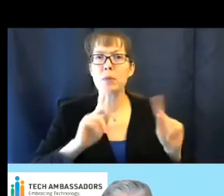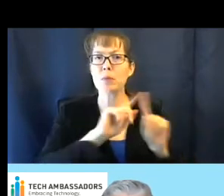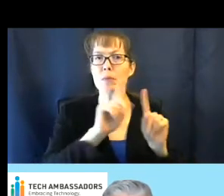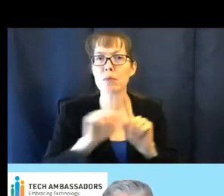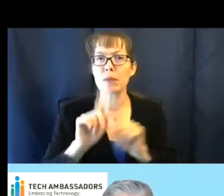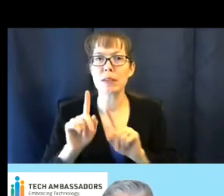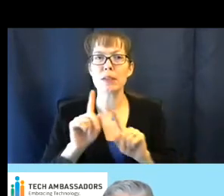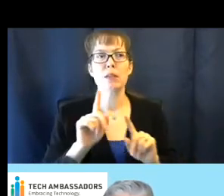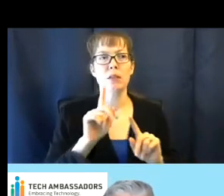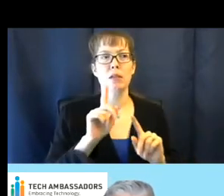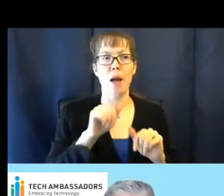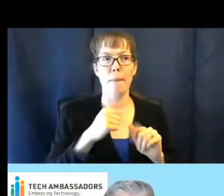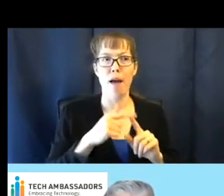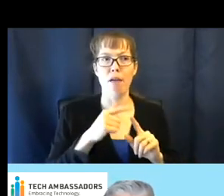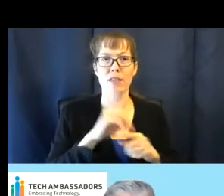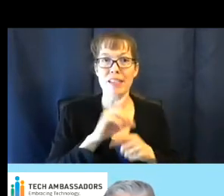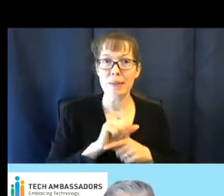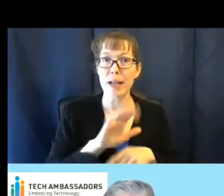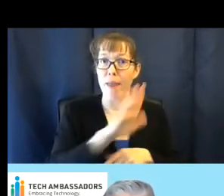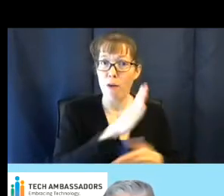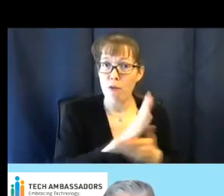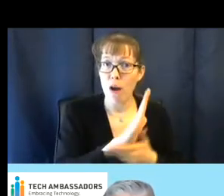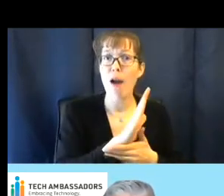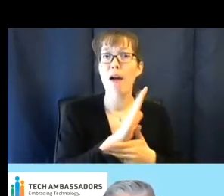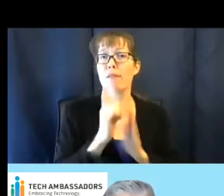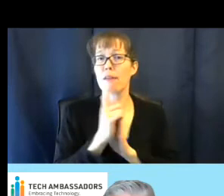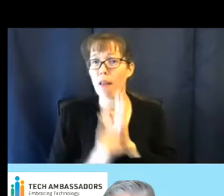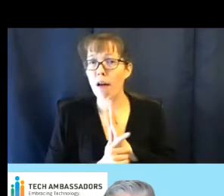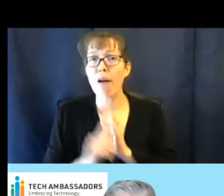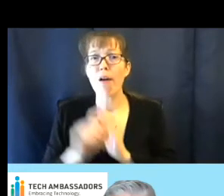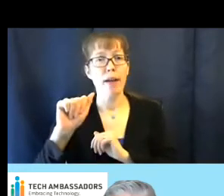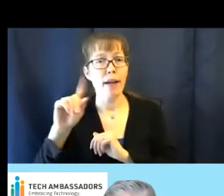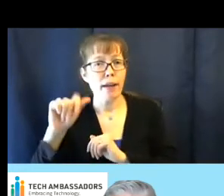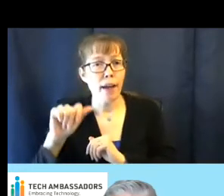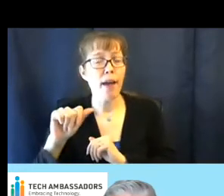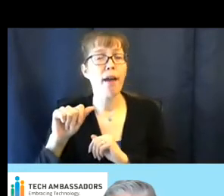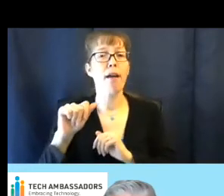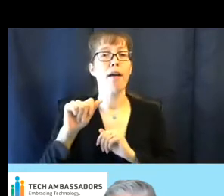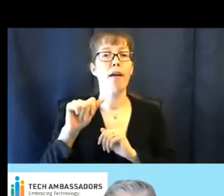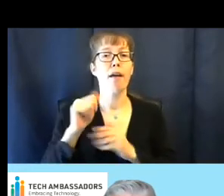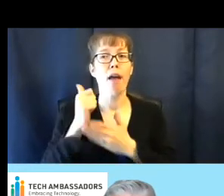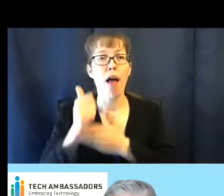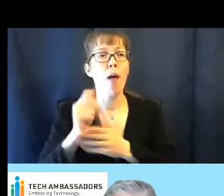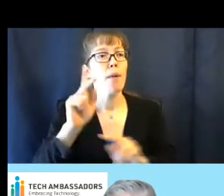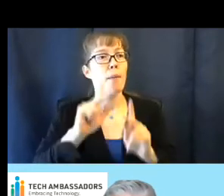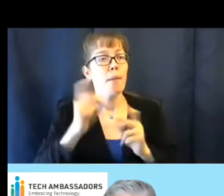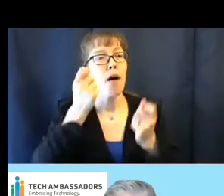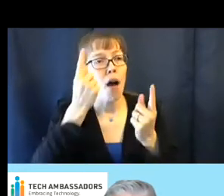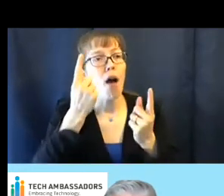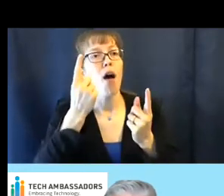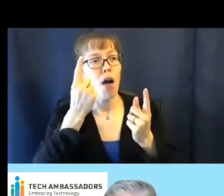disabilities, the rights and the laws, ADA, opening doors for people with disabilities.